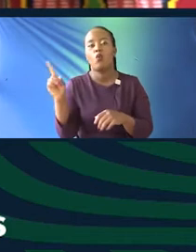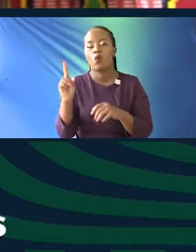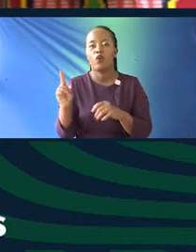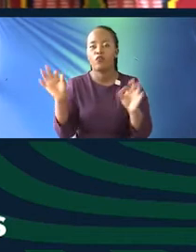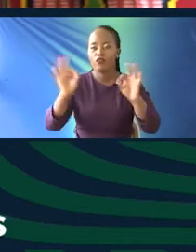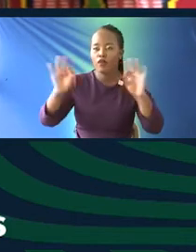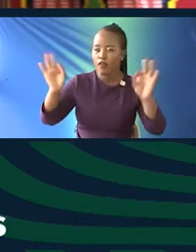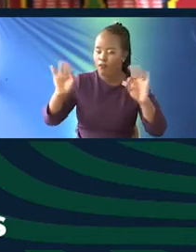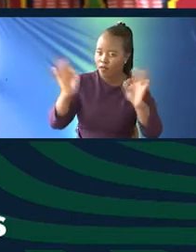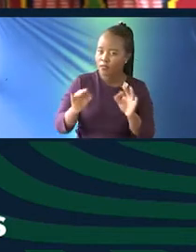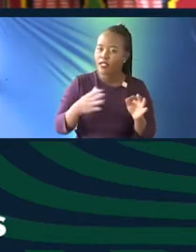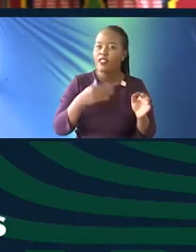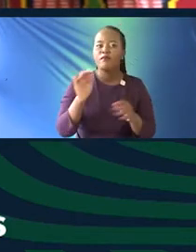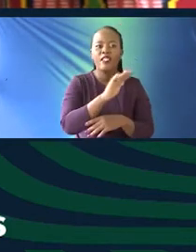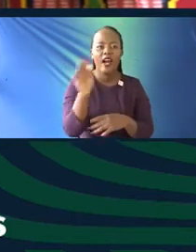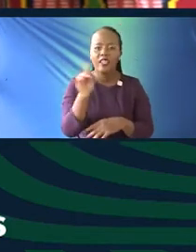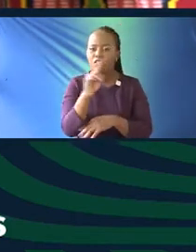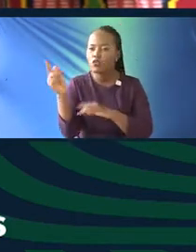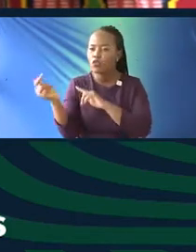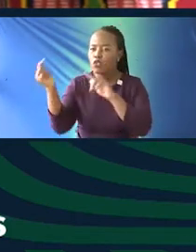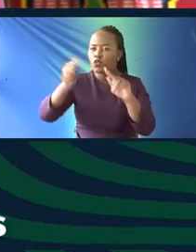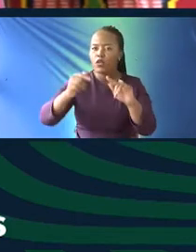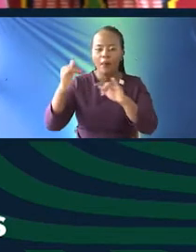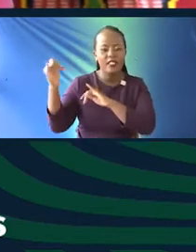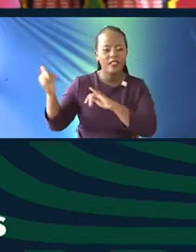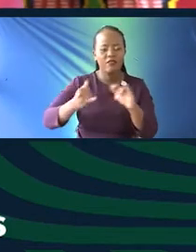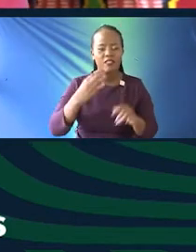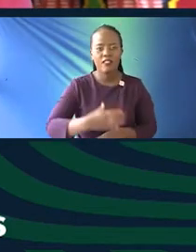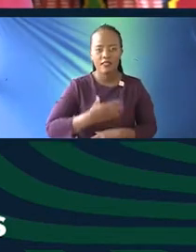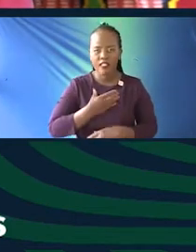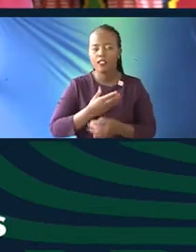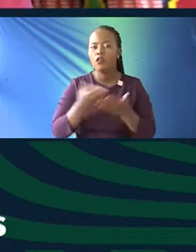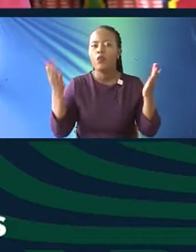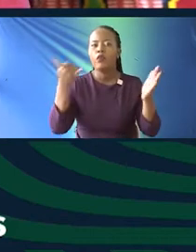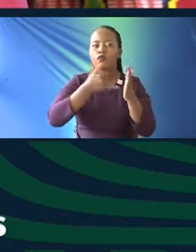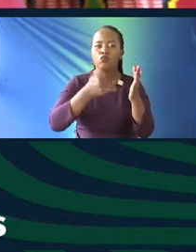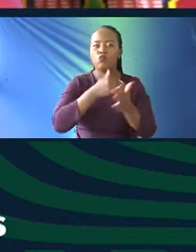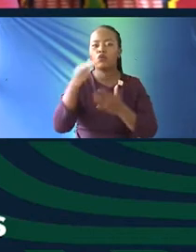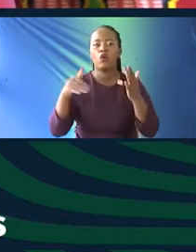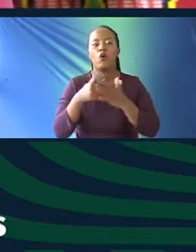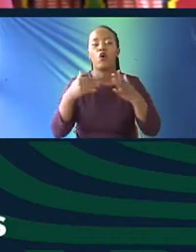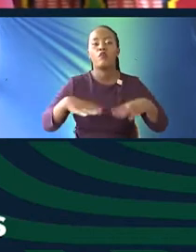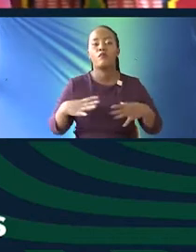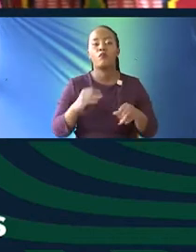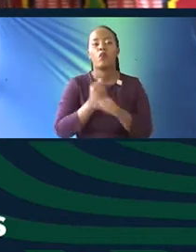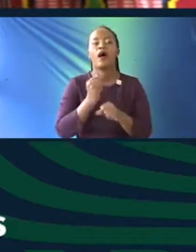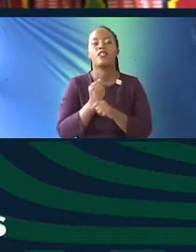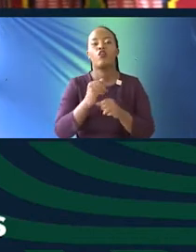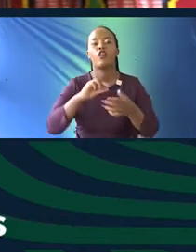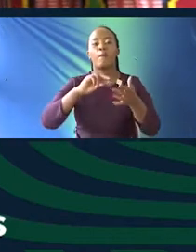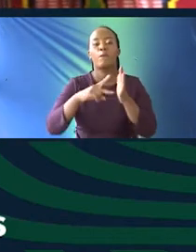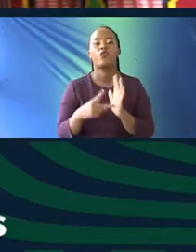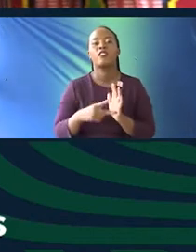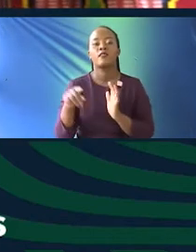visit these libraries. On the walls, some of the ways in which we include everyone that's working on the actual projects, is